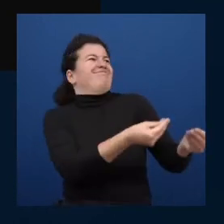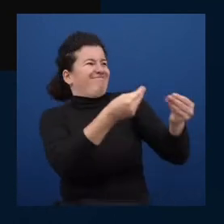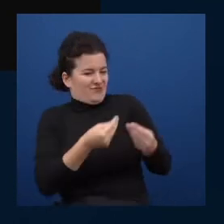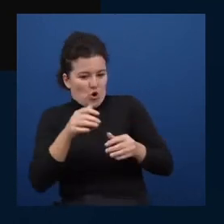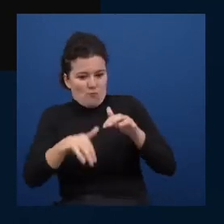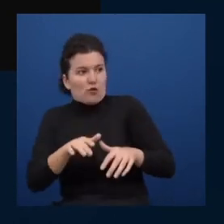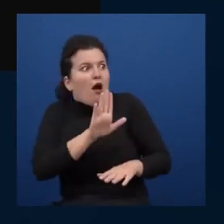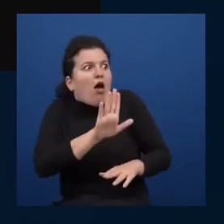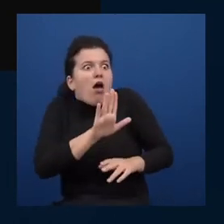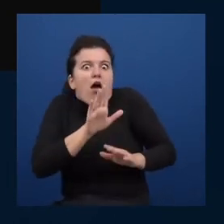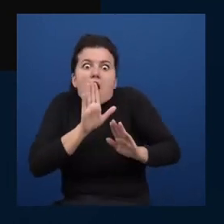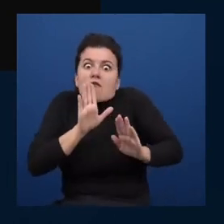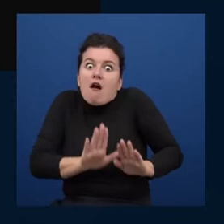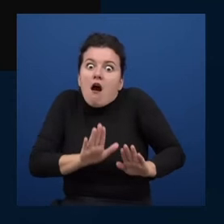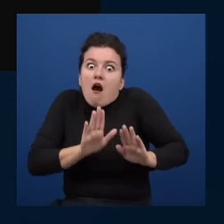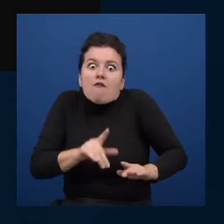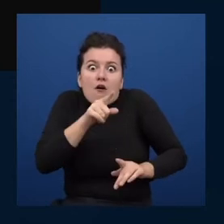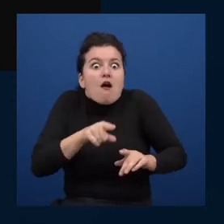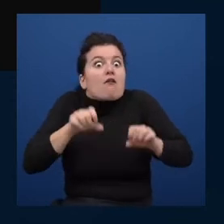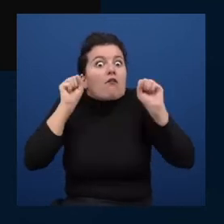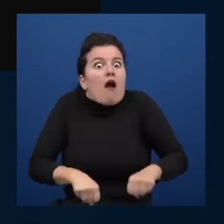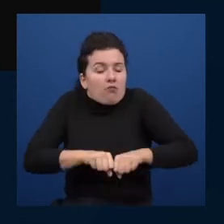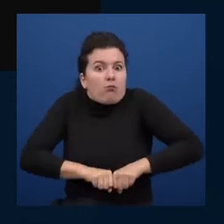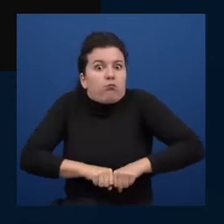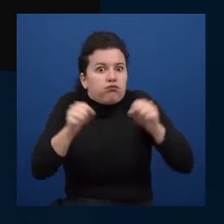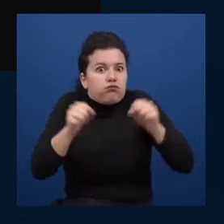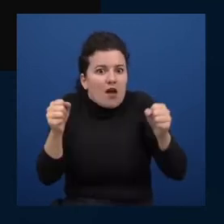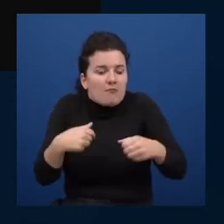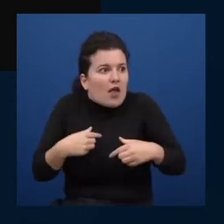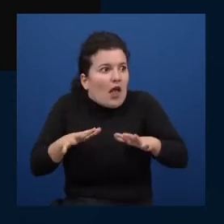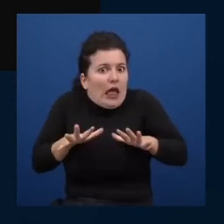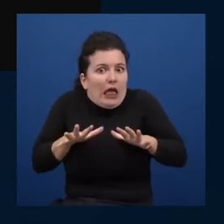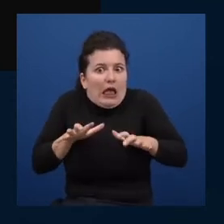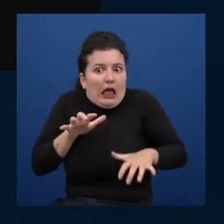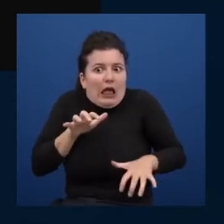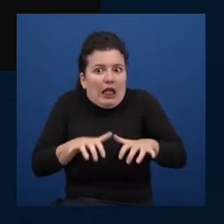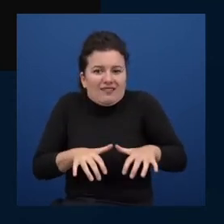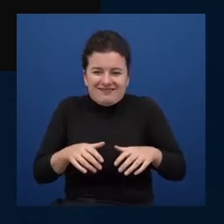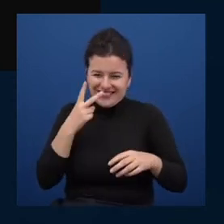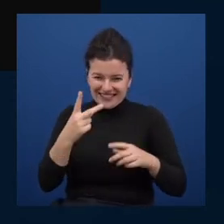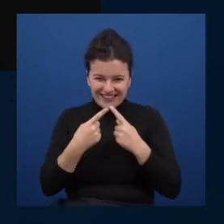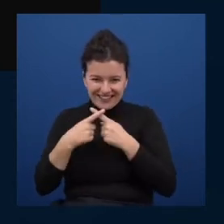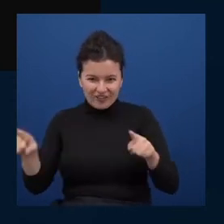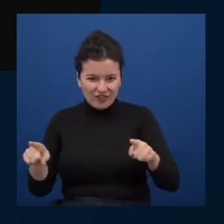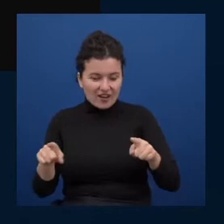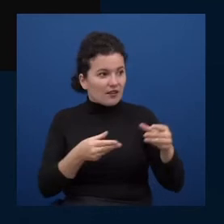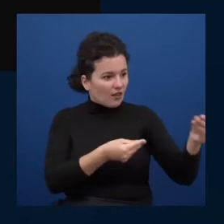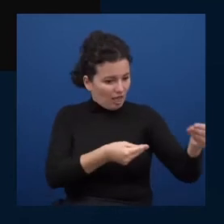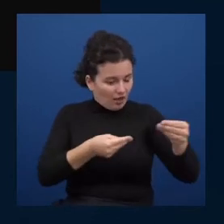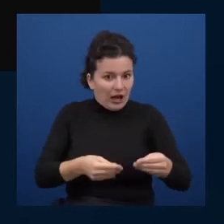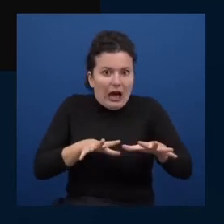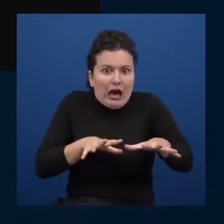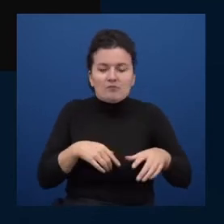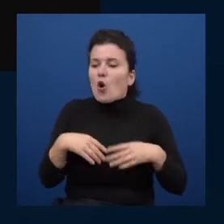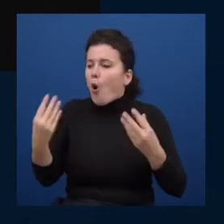break it and that's a that's two different introductions to the world of computers like please break